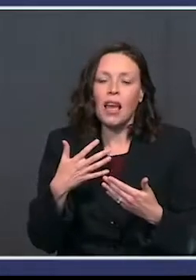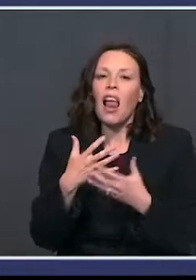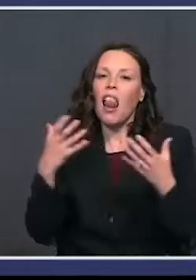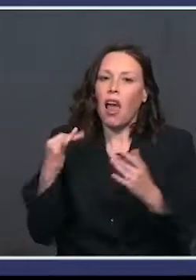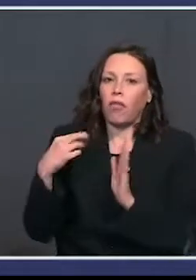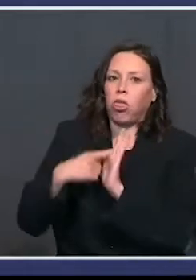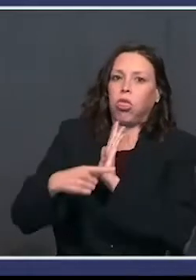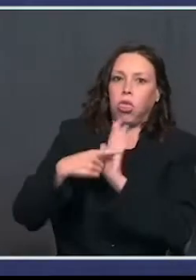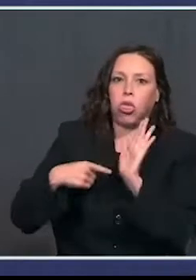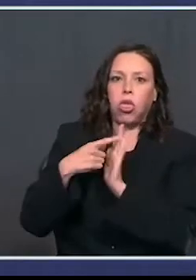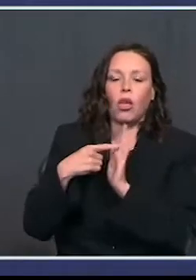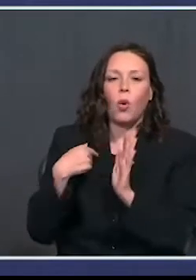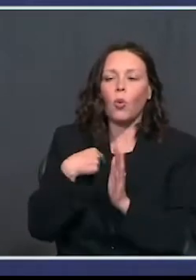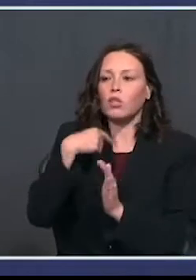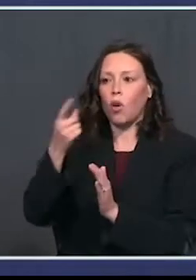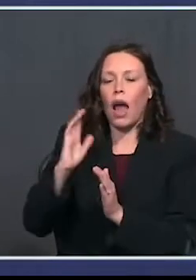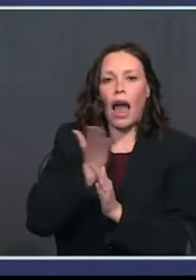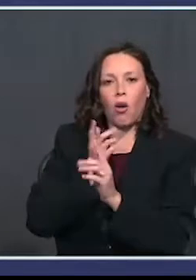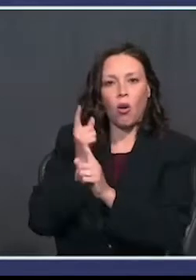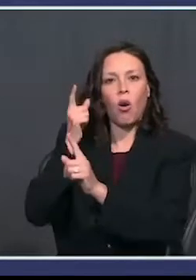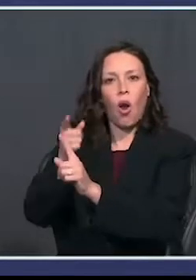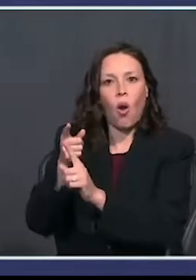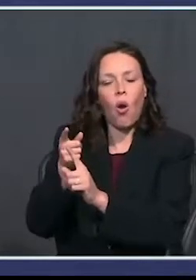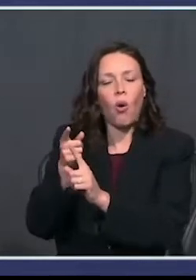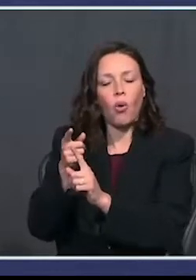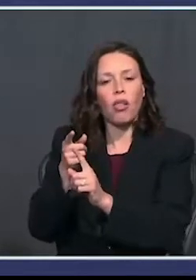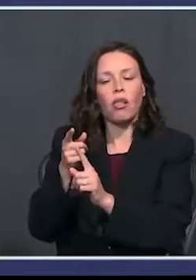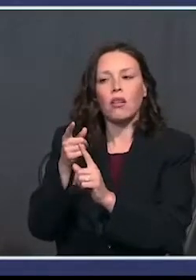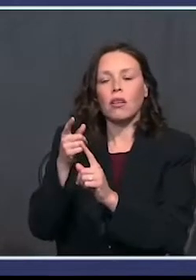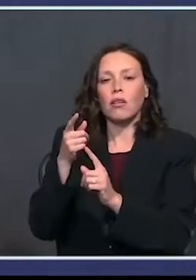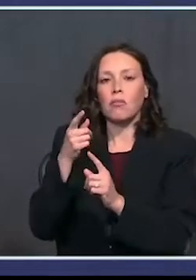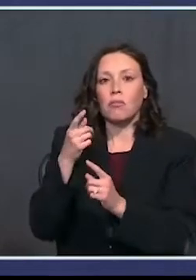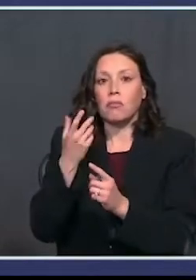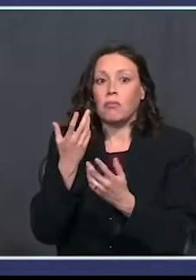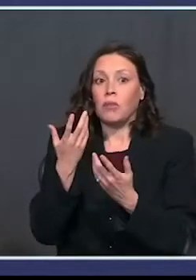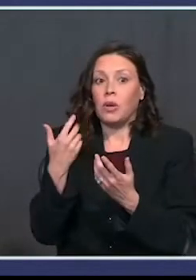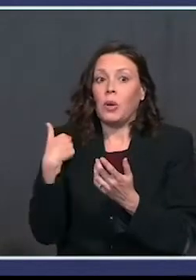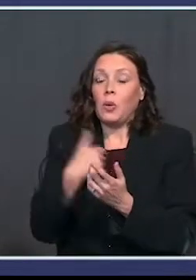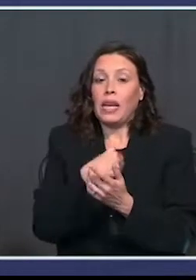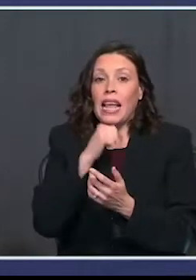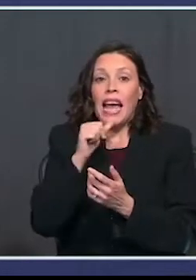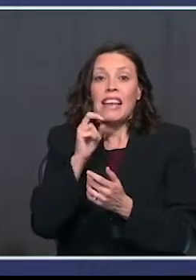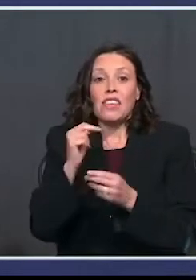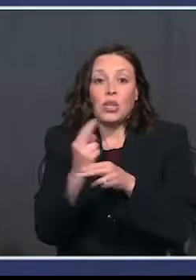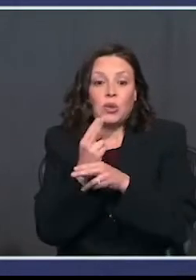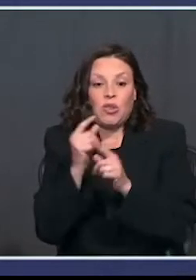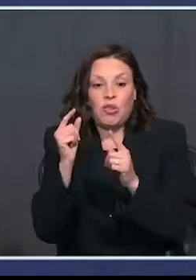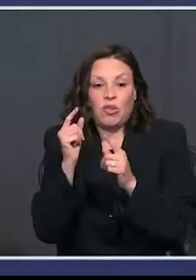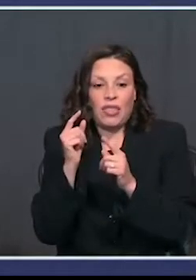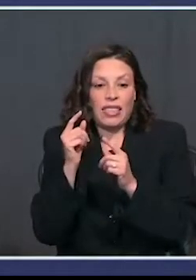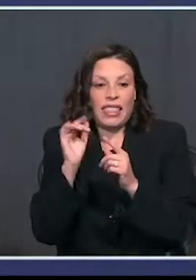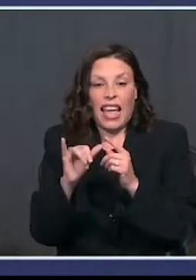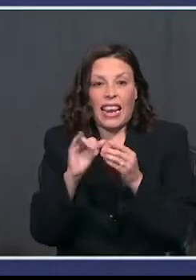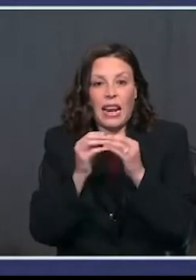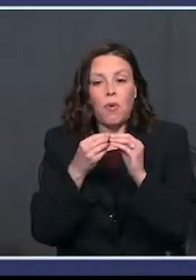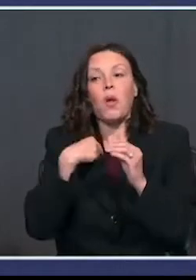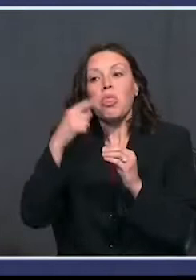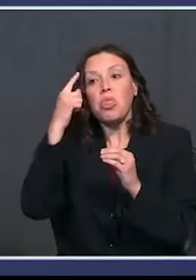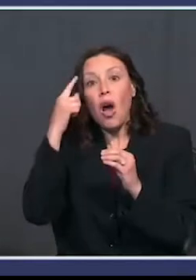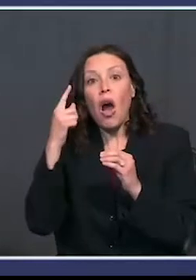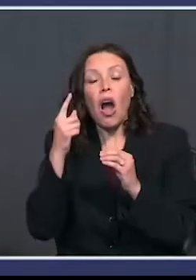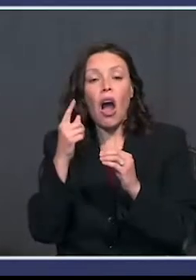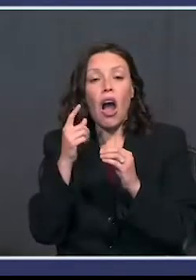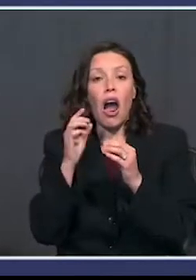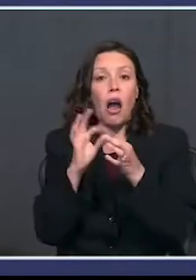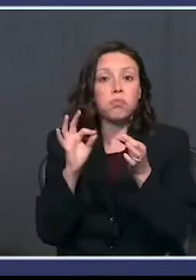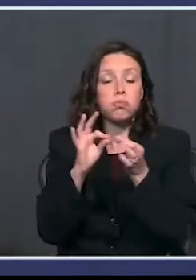heat when we said this is our goal. And we frankly weren't even quite using the numbers that we use. We far exceeded what we thought. If we